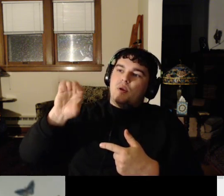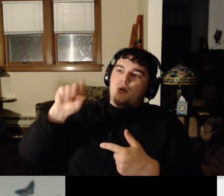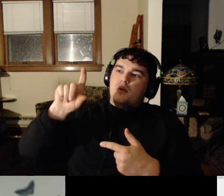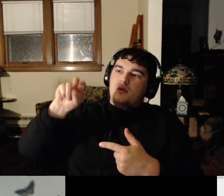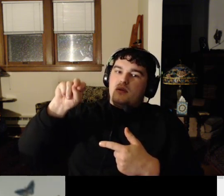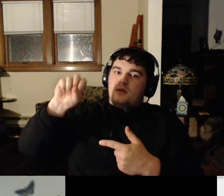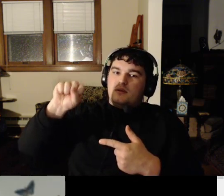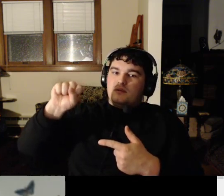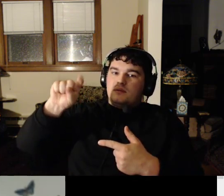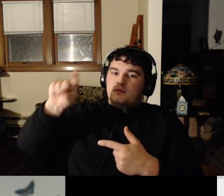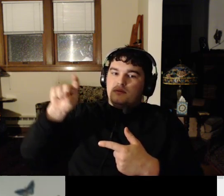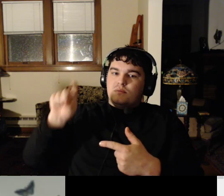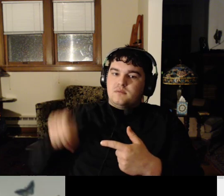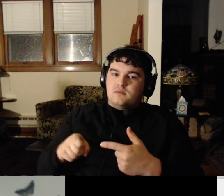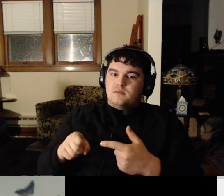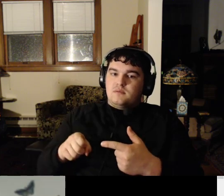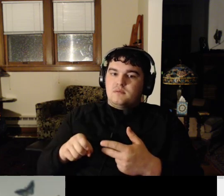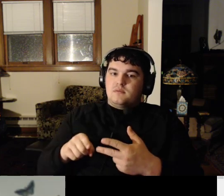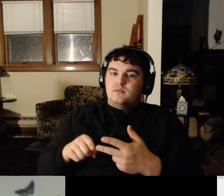Okay, let's say them together.